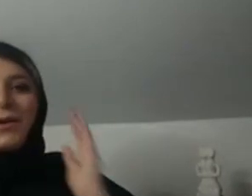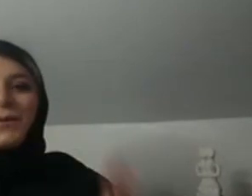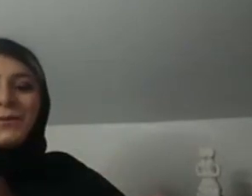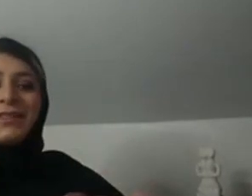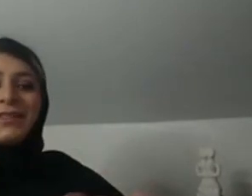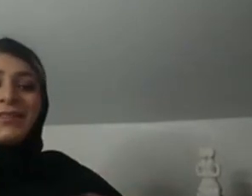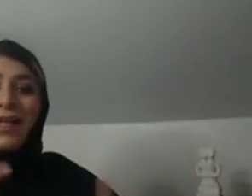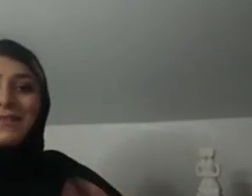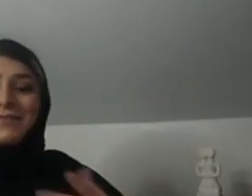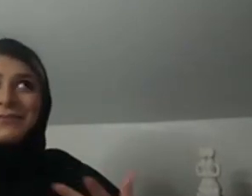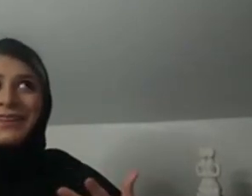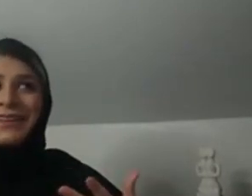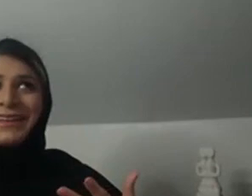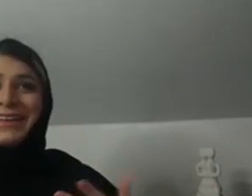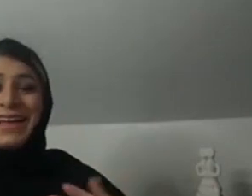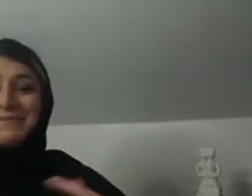Well,